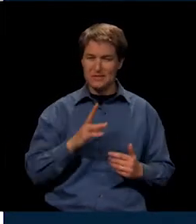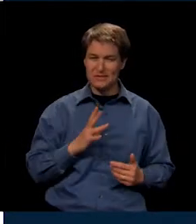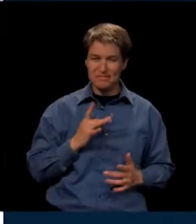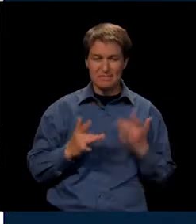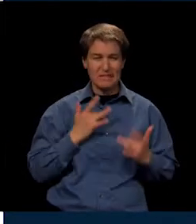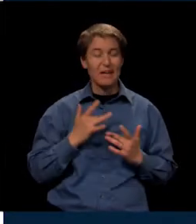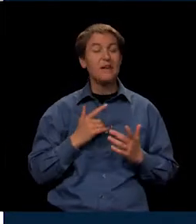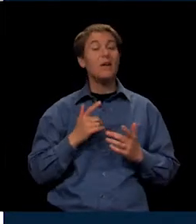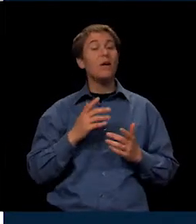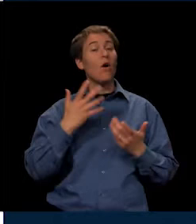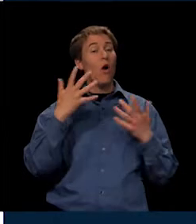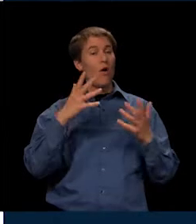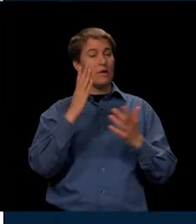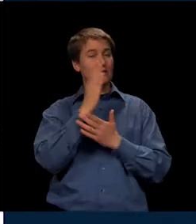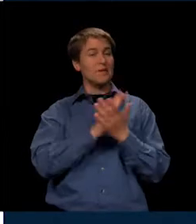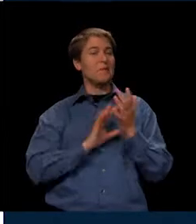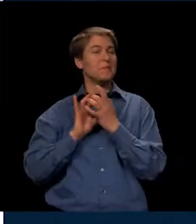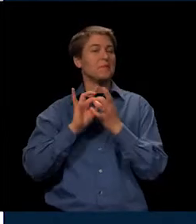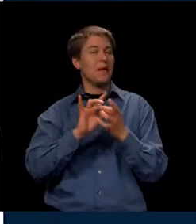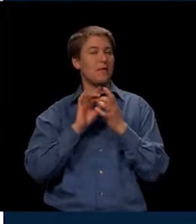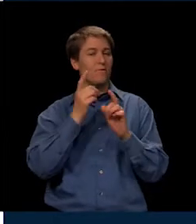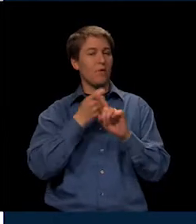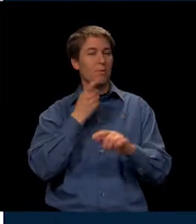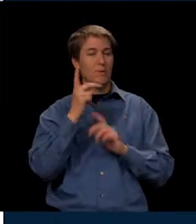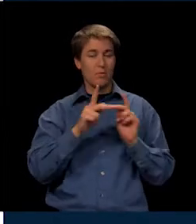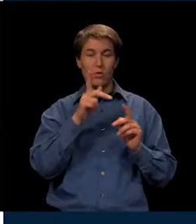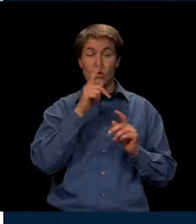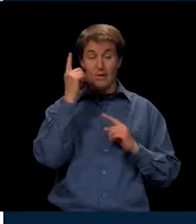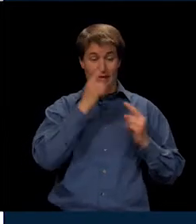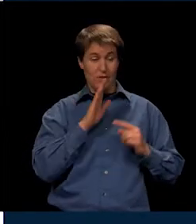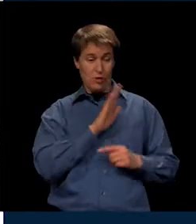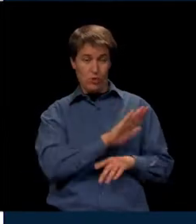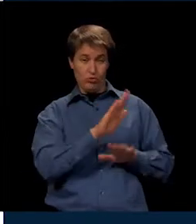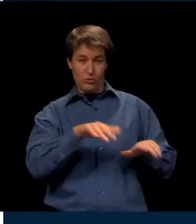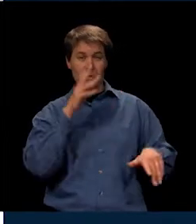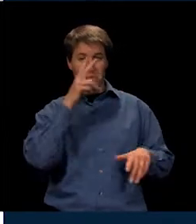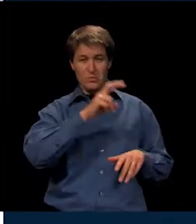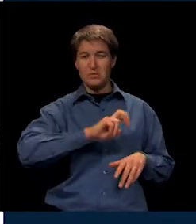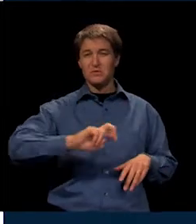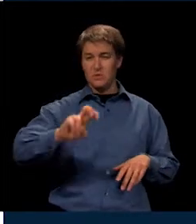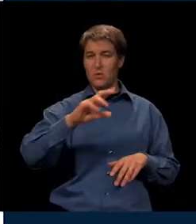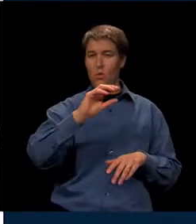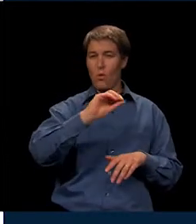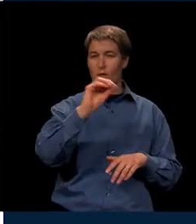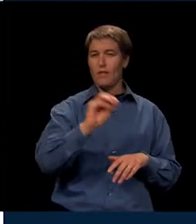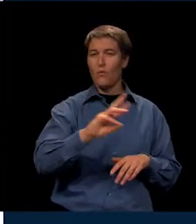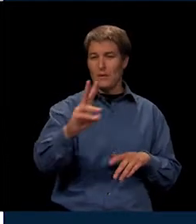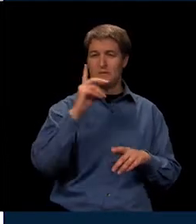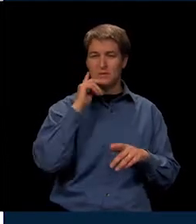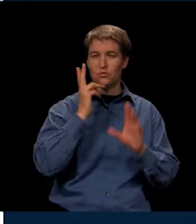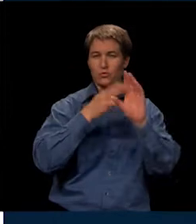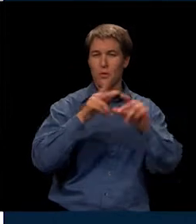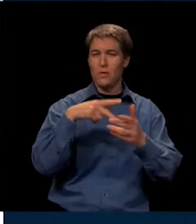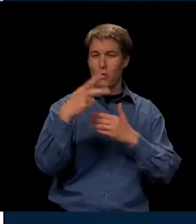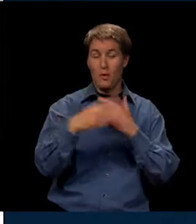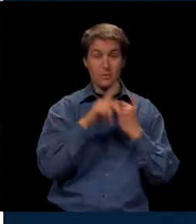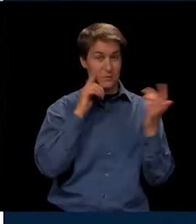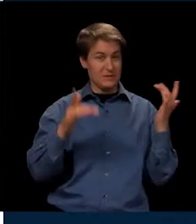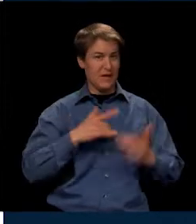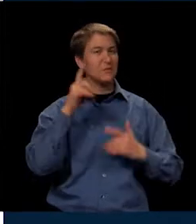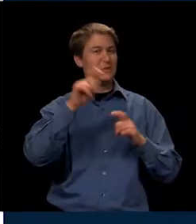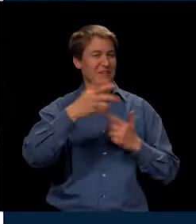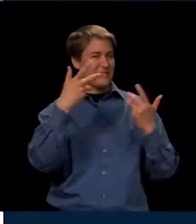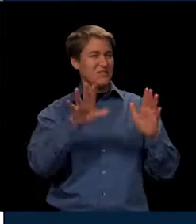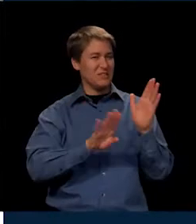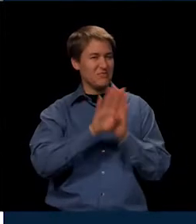I've already had some connection from people that are thinking that their children will be going to these programs. So, it's exciting. And we need to finish developing